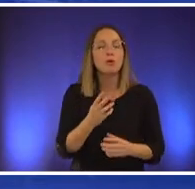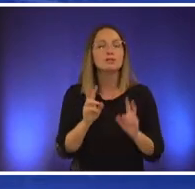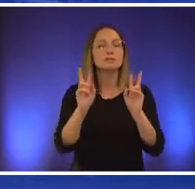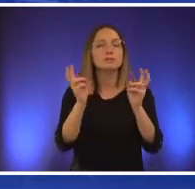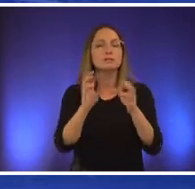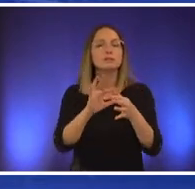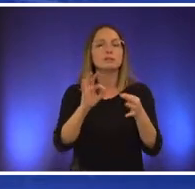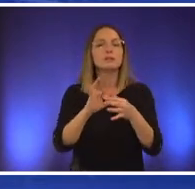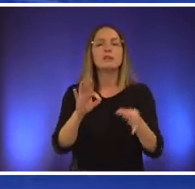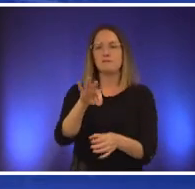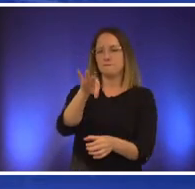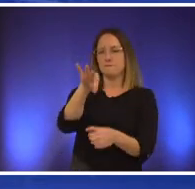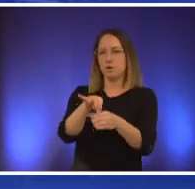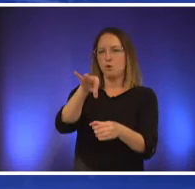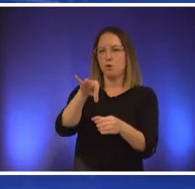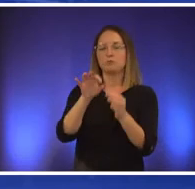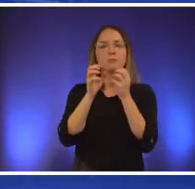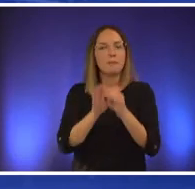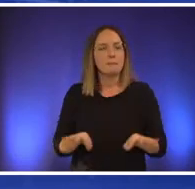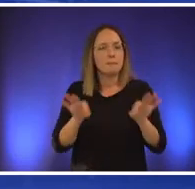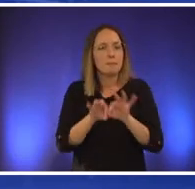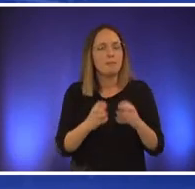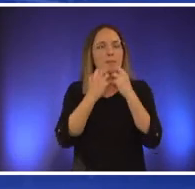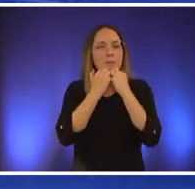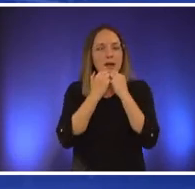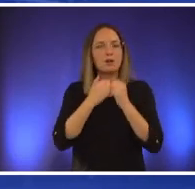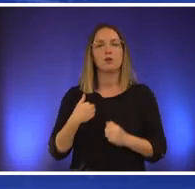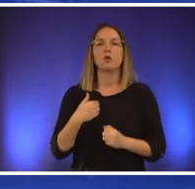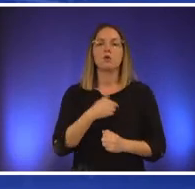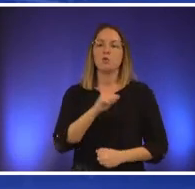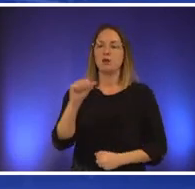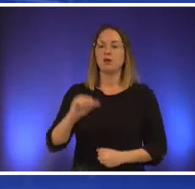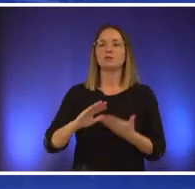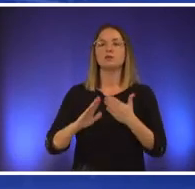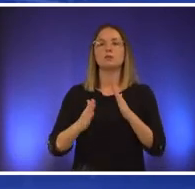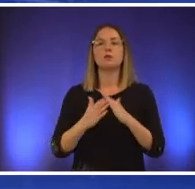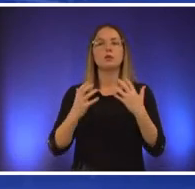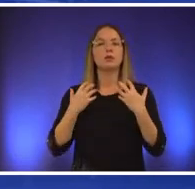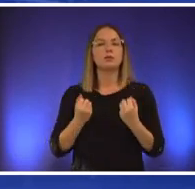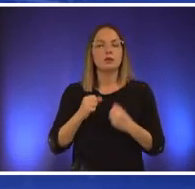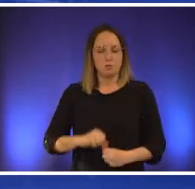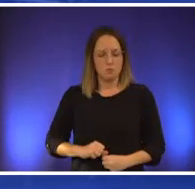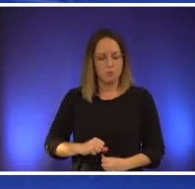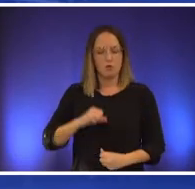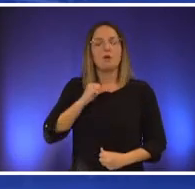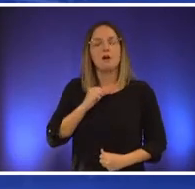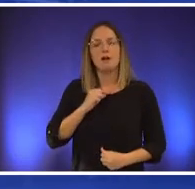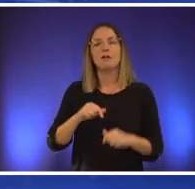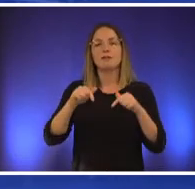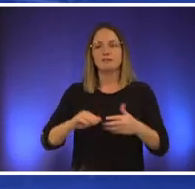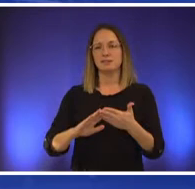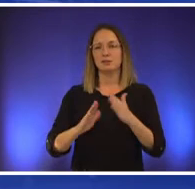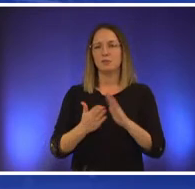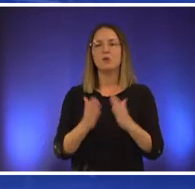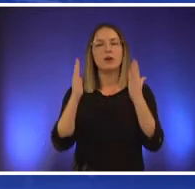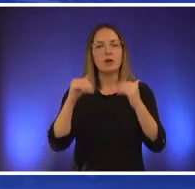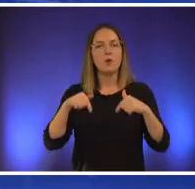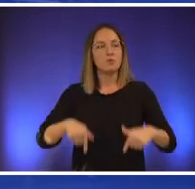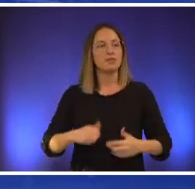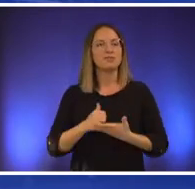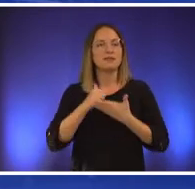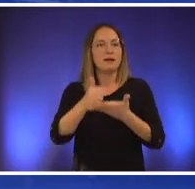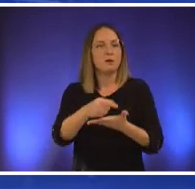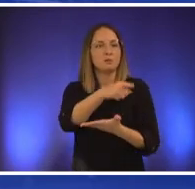take pride in informing the community about issues of importance we hope that this debate will help you make that decision on voting day